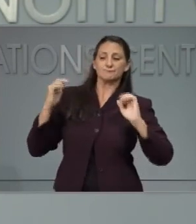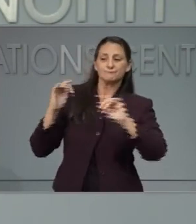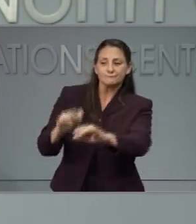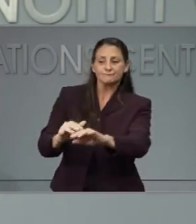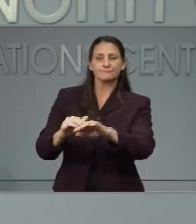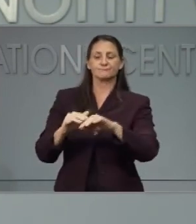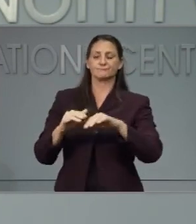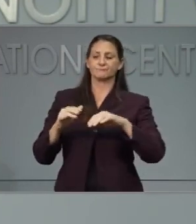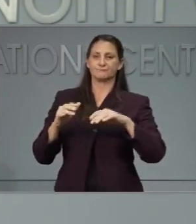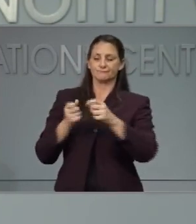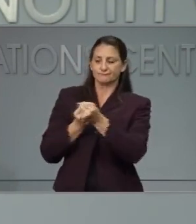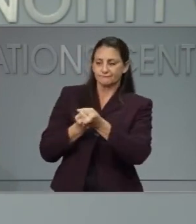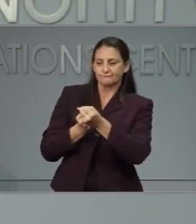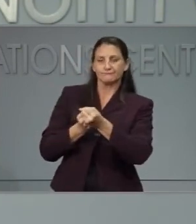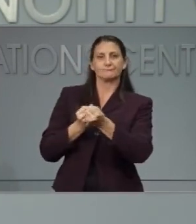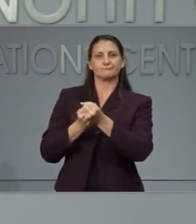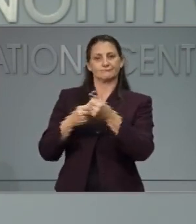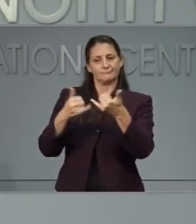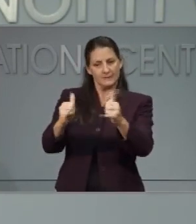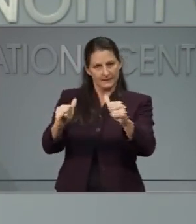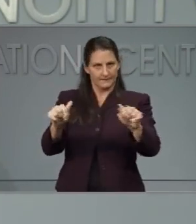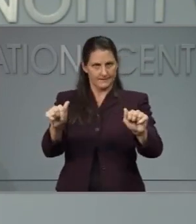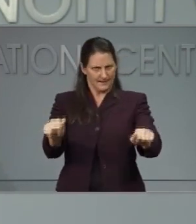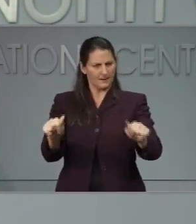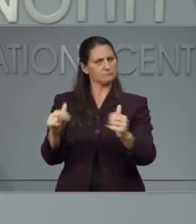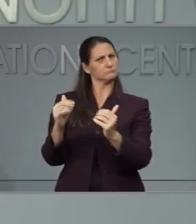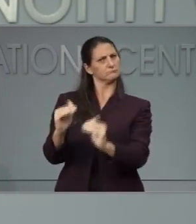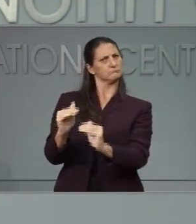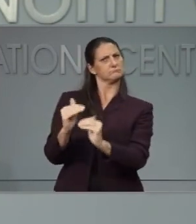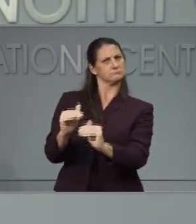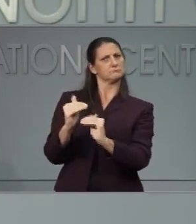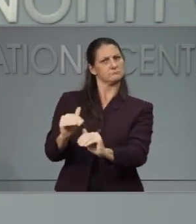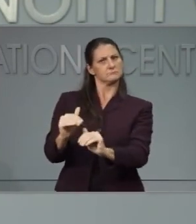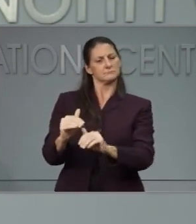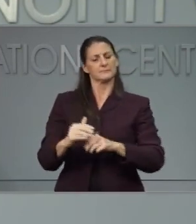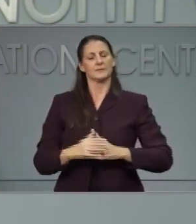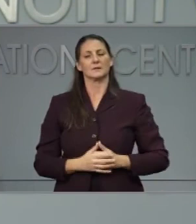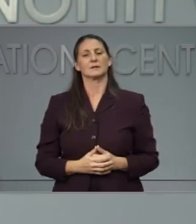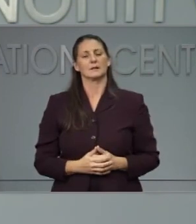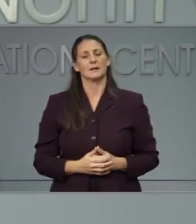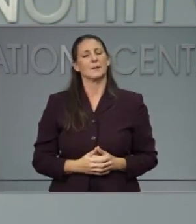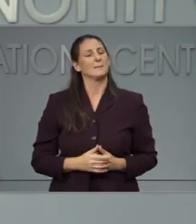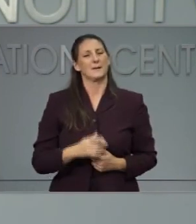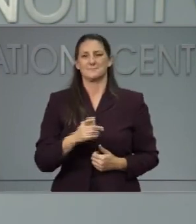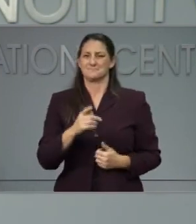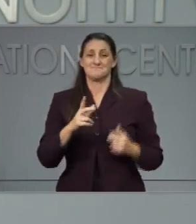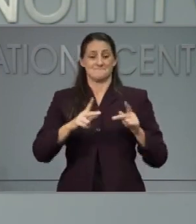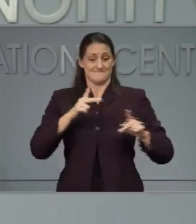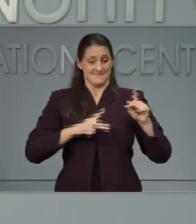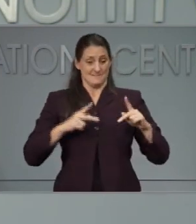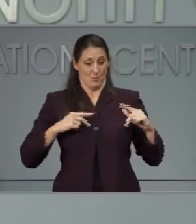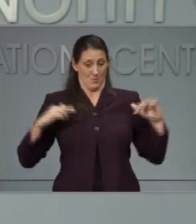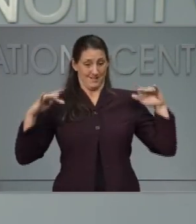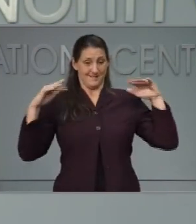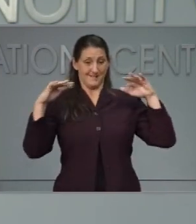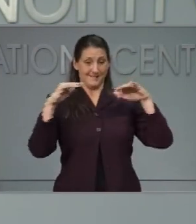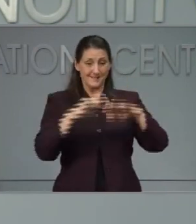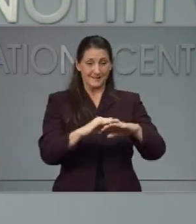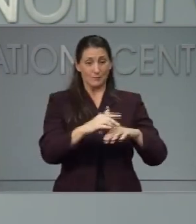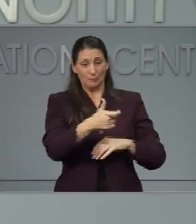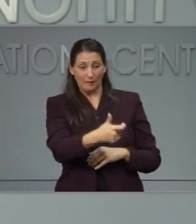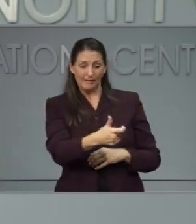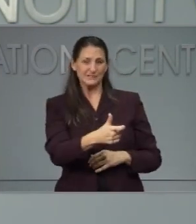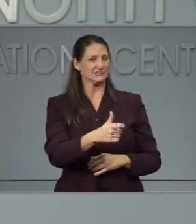that are needed for the teams to be able to play, we're all going to keep the fans to the mass gathering limit